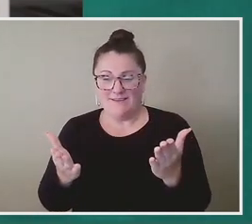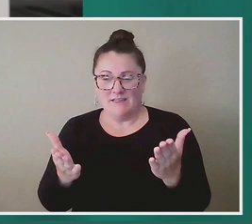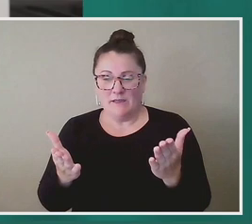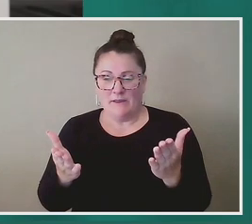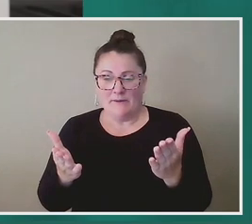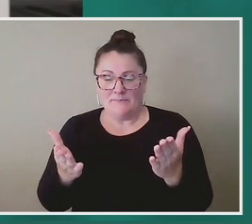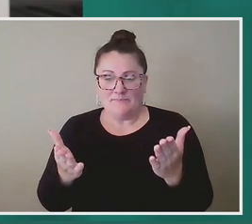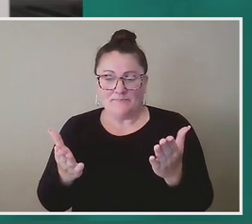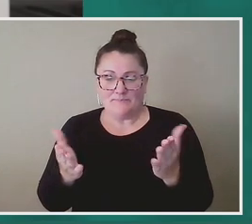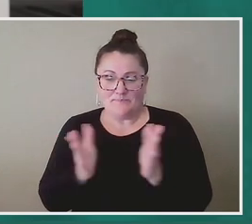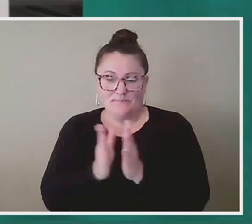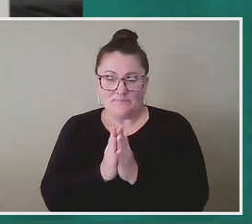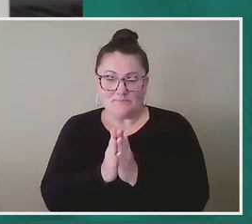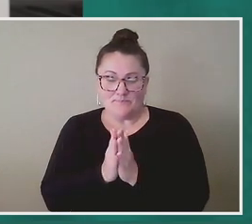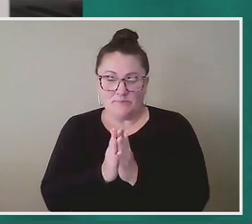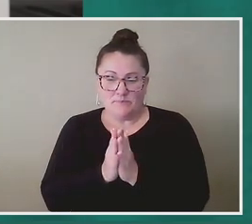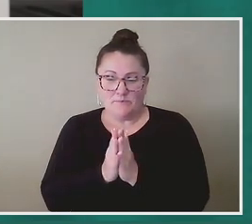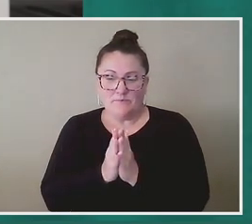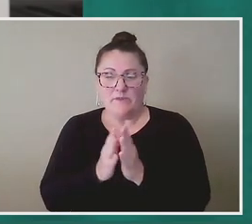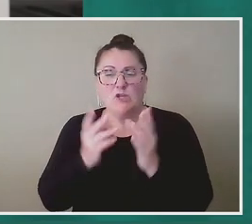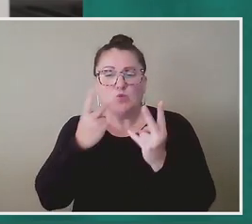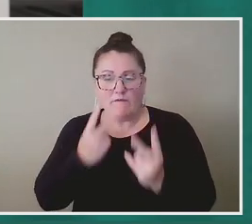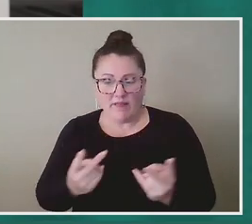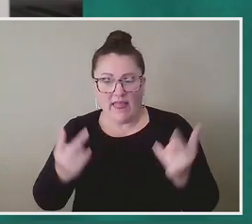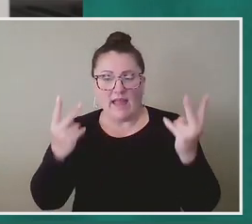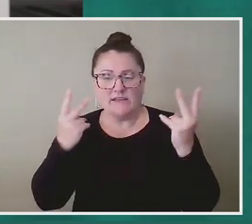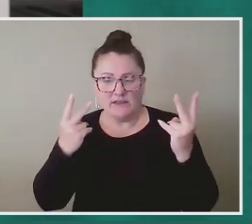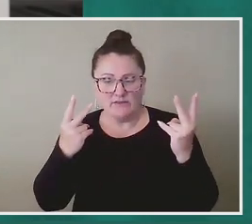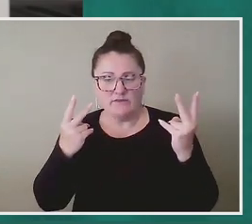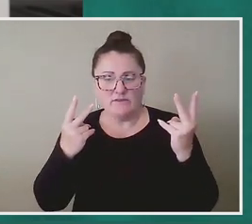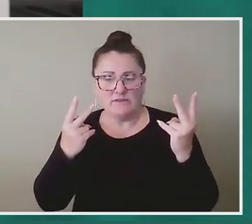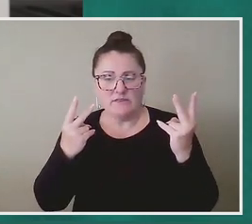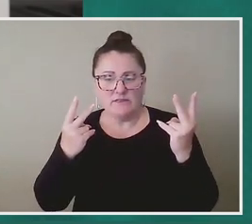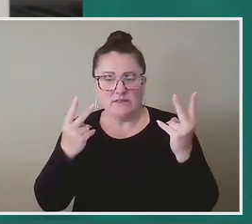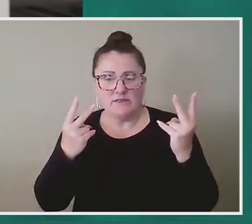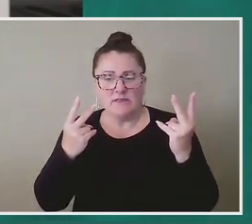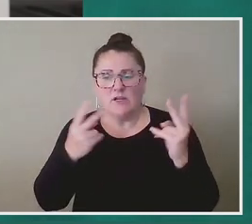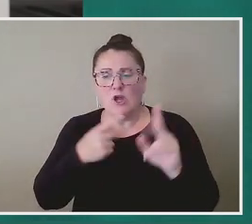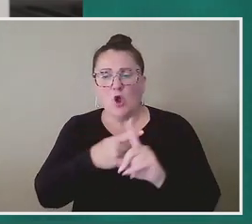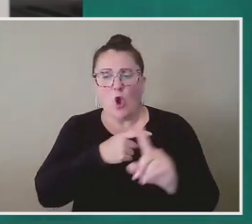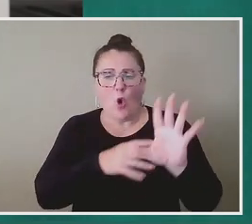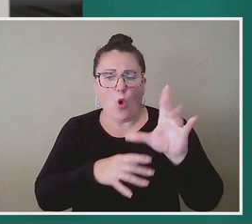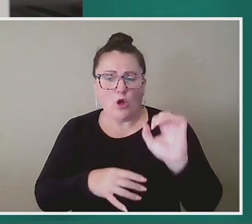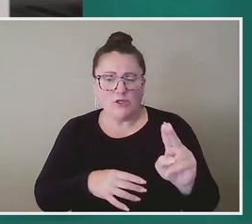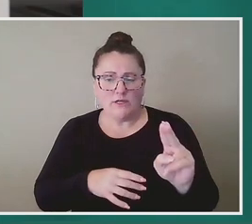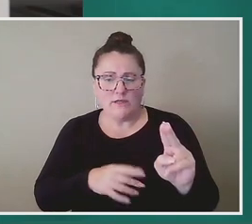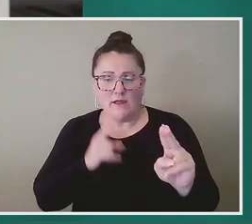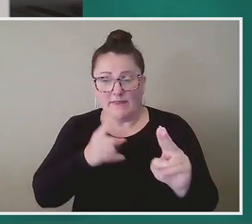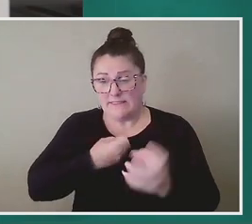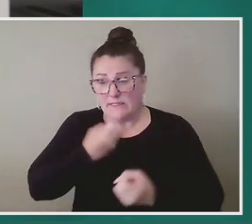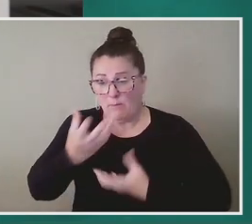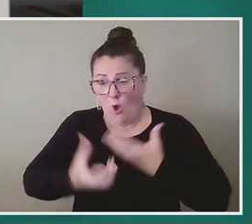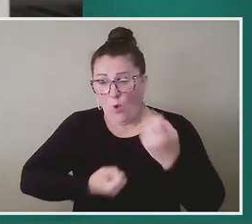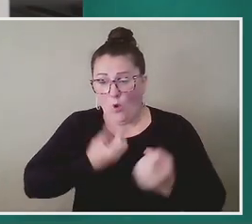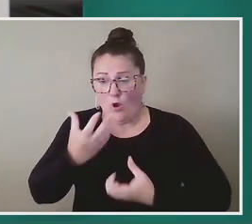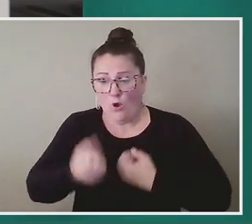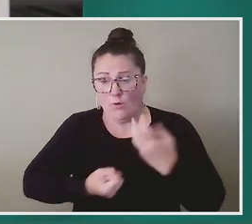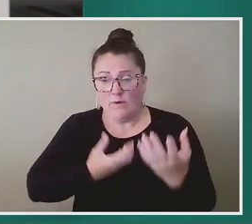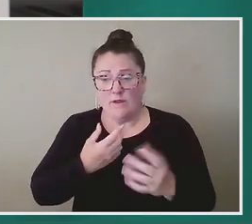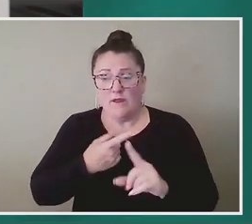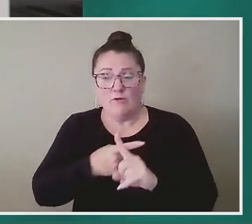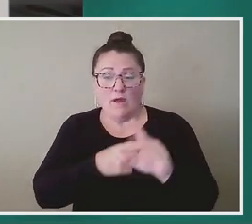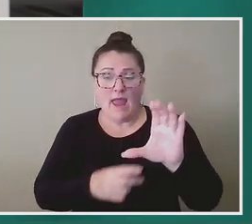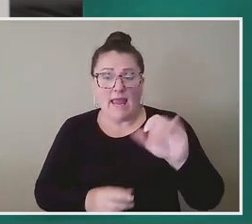And it is reflective of the sort of origin. This is in many ways the poem that served as catalyst